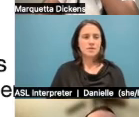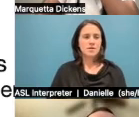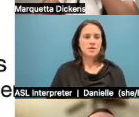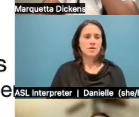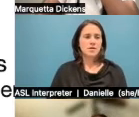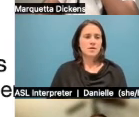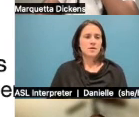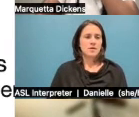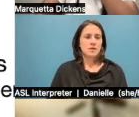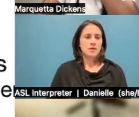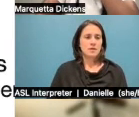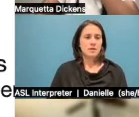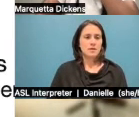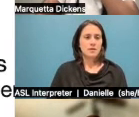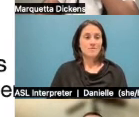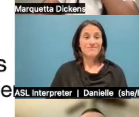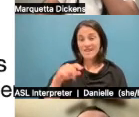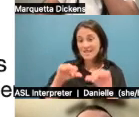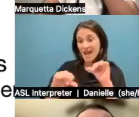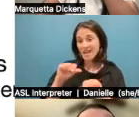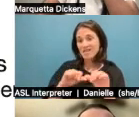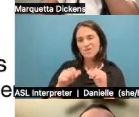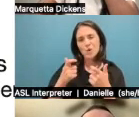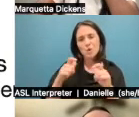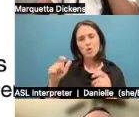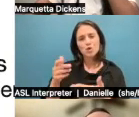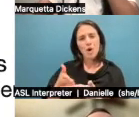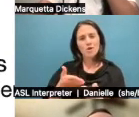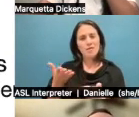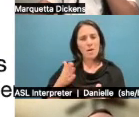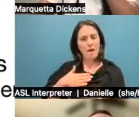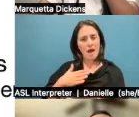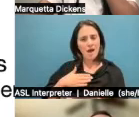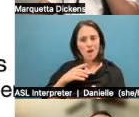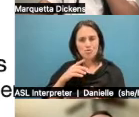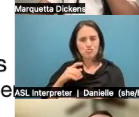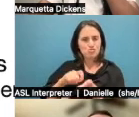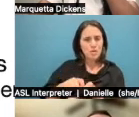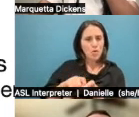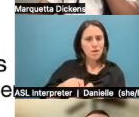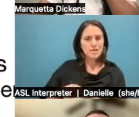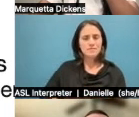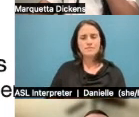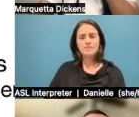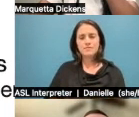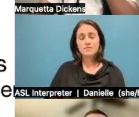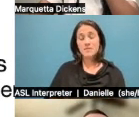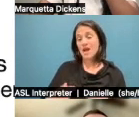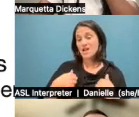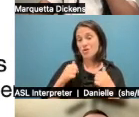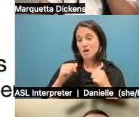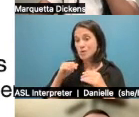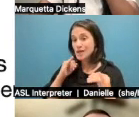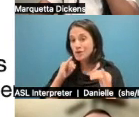Um, you know, science is such a huge part of the reporting that I do. Um, and to do that, I try to interview and center local